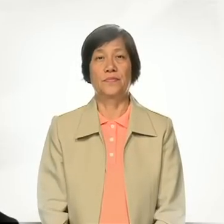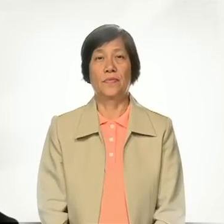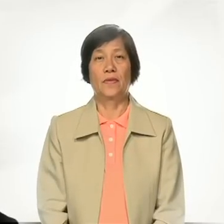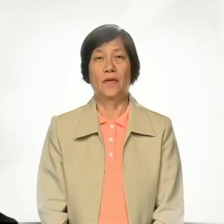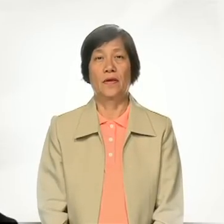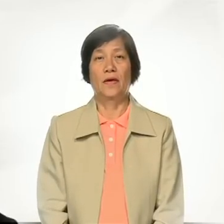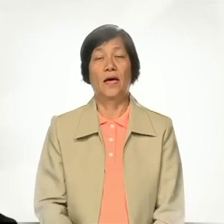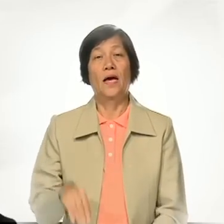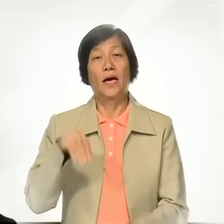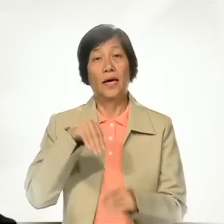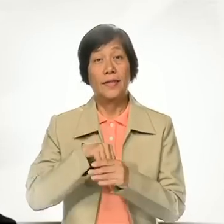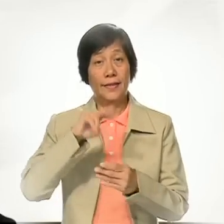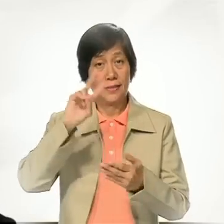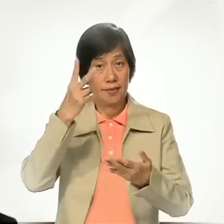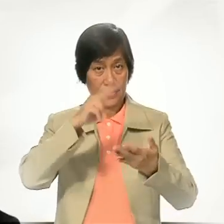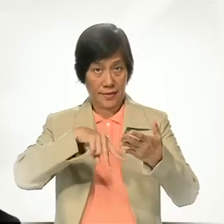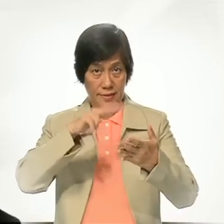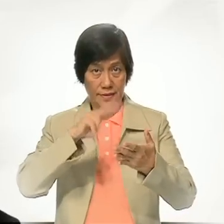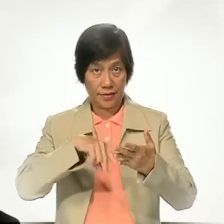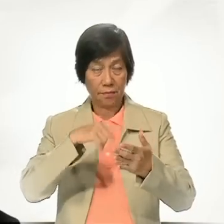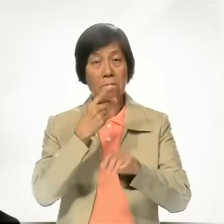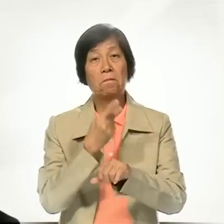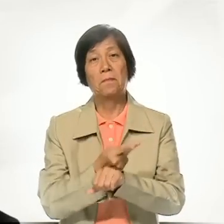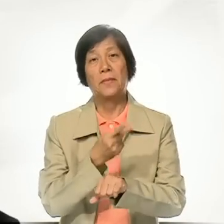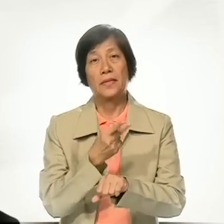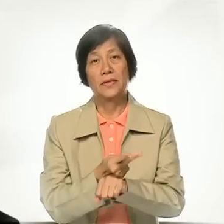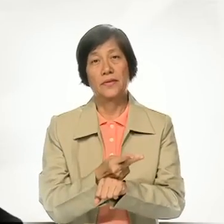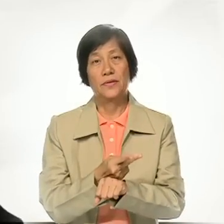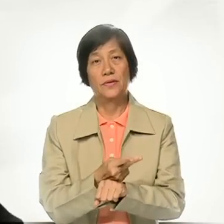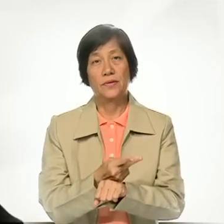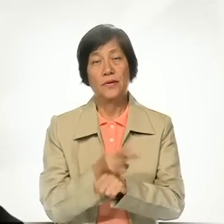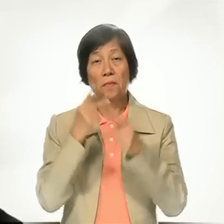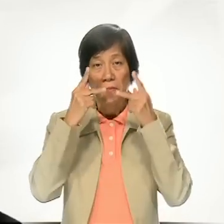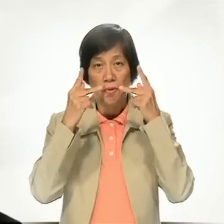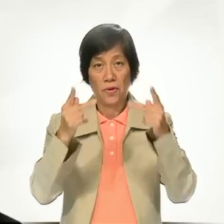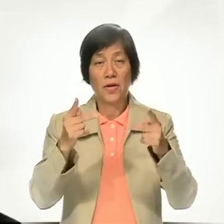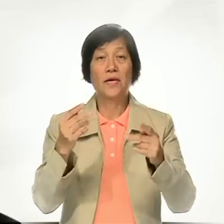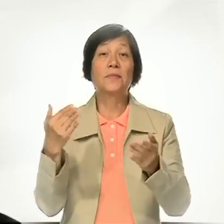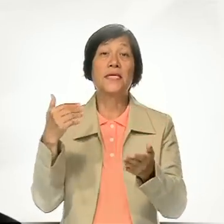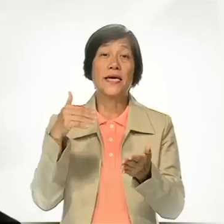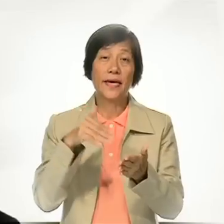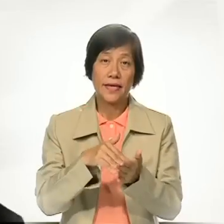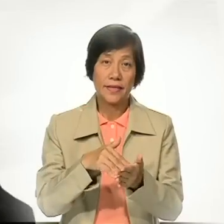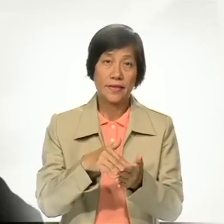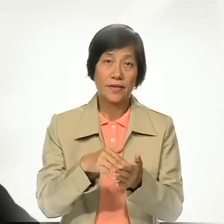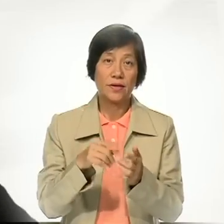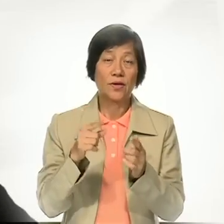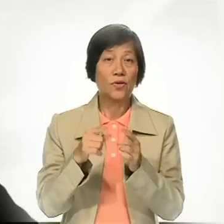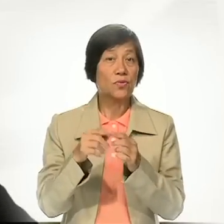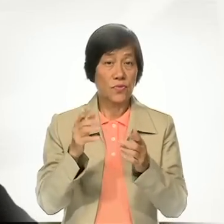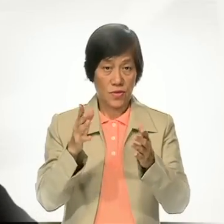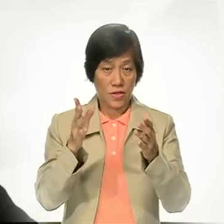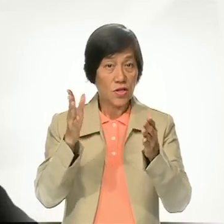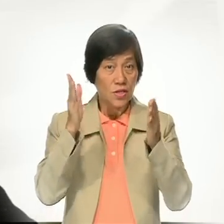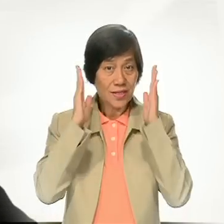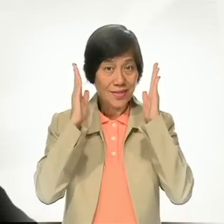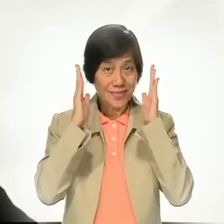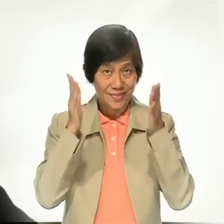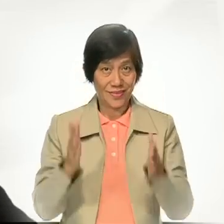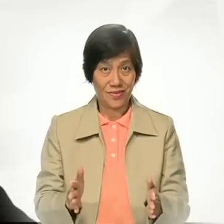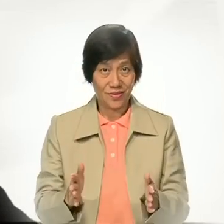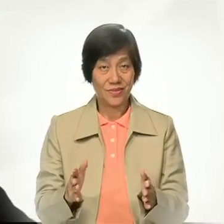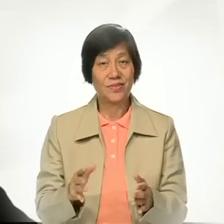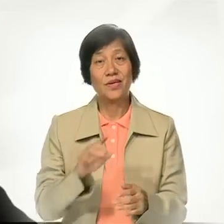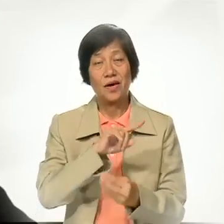In the second reading, Peter proclaims again to his hearers about